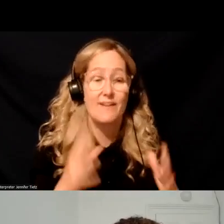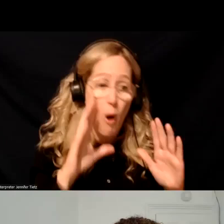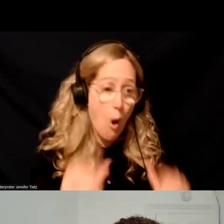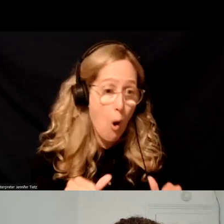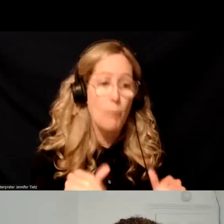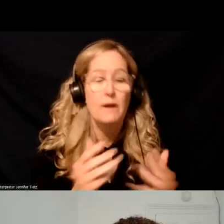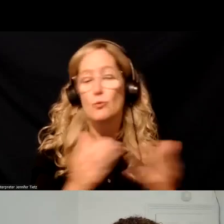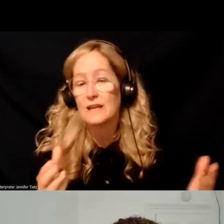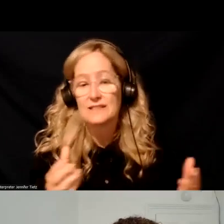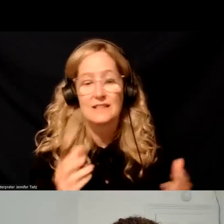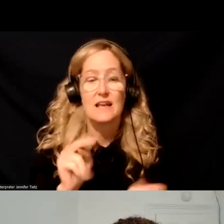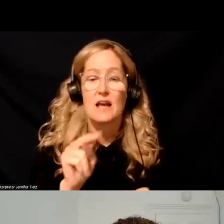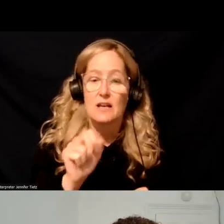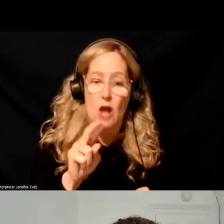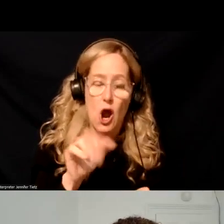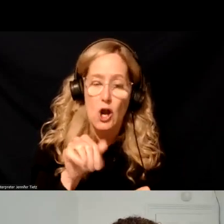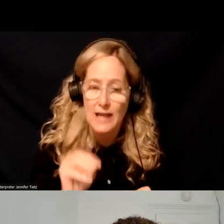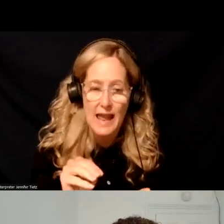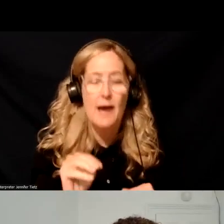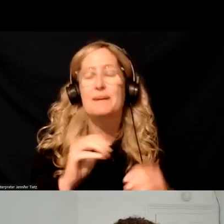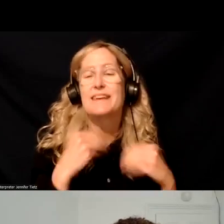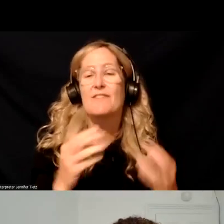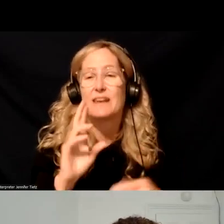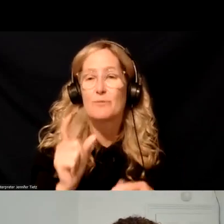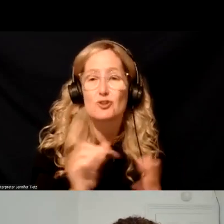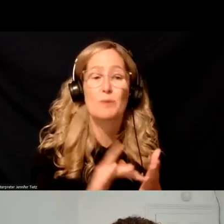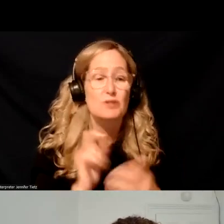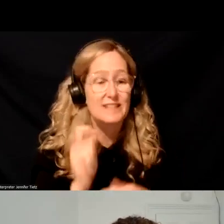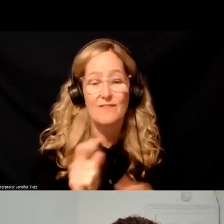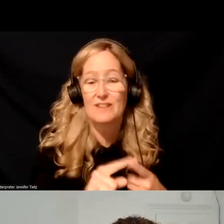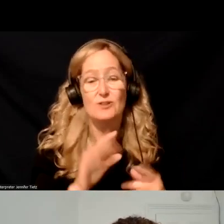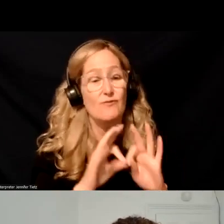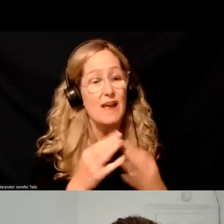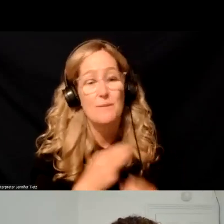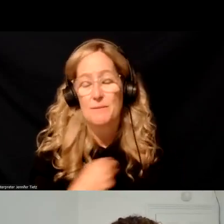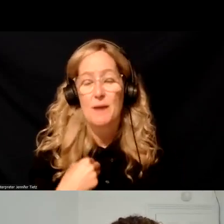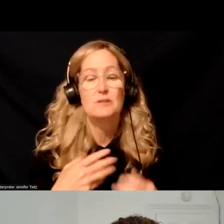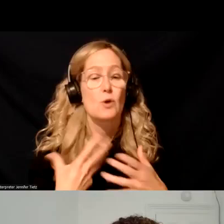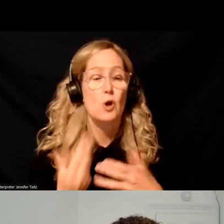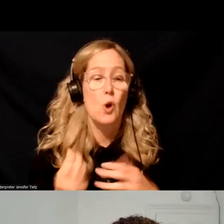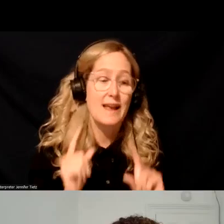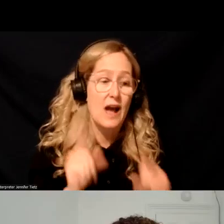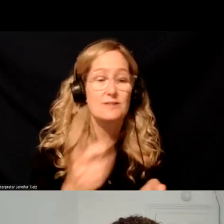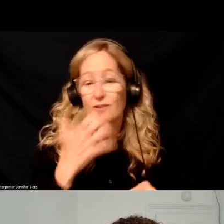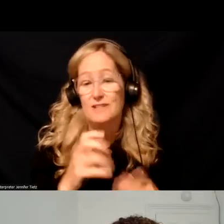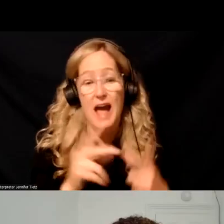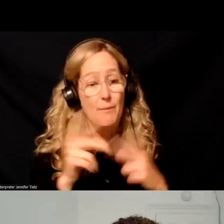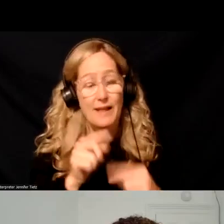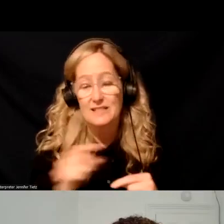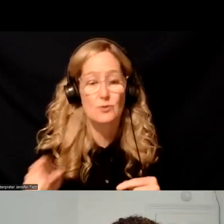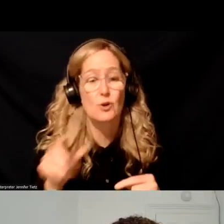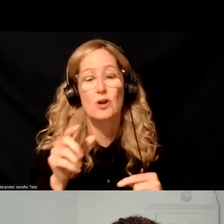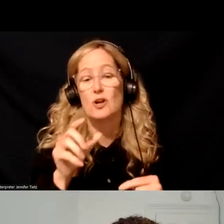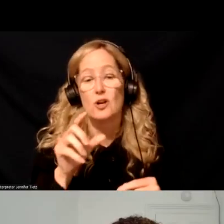resources, Narcan, fitting on testing strips and things like that to their family members. And we're also going out in those hotspots where we see that drug overdoses